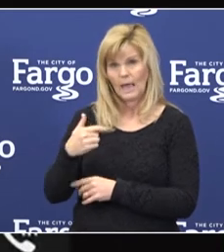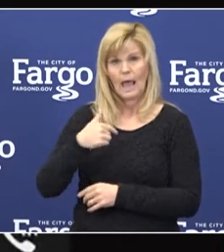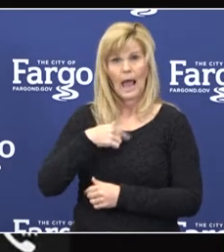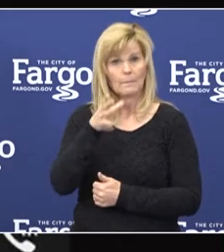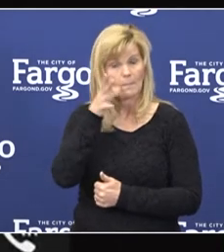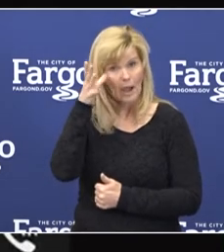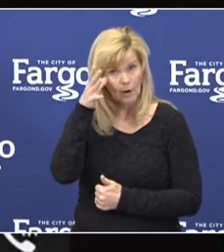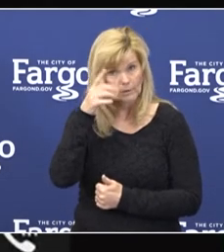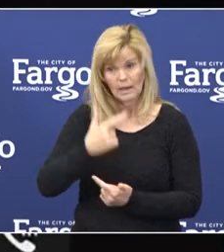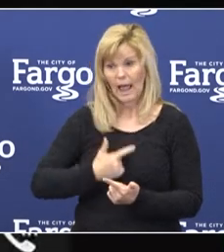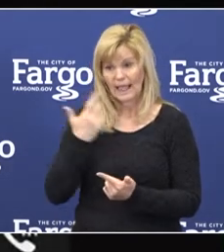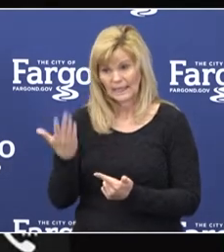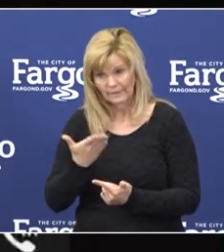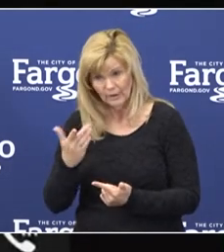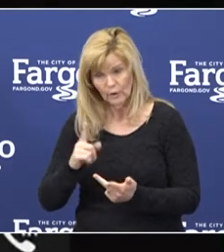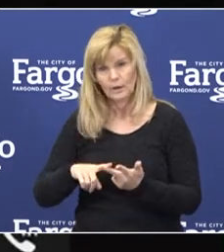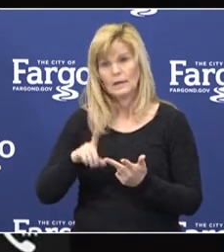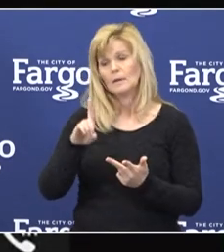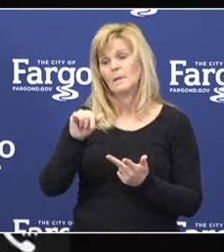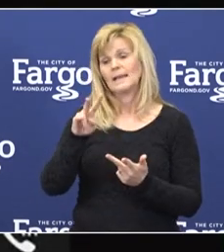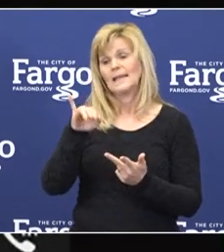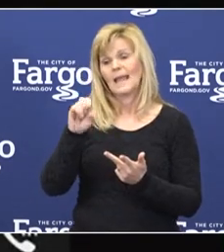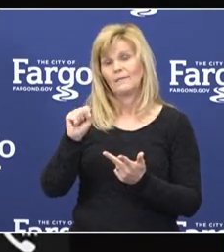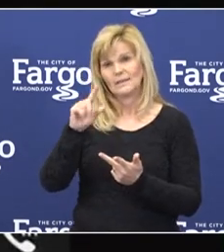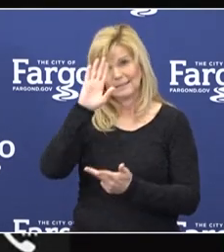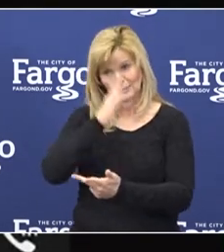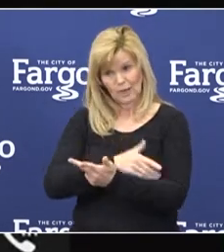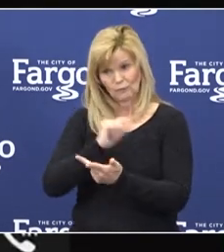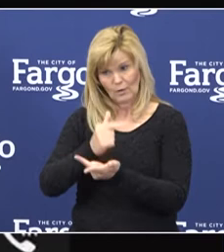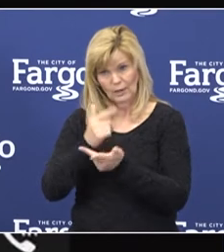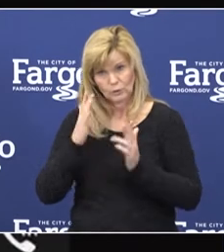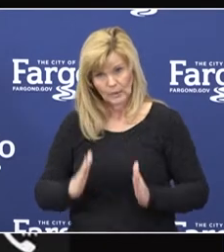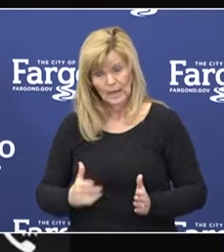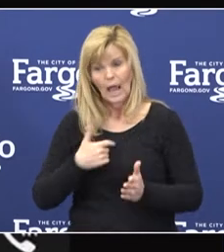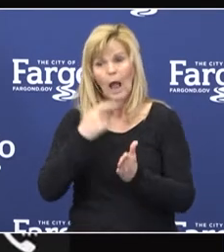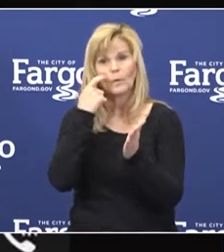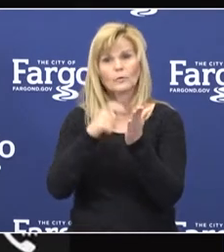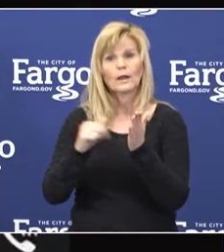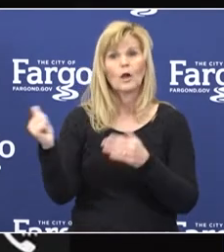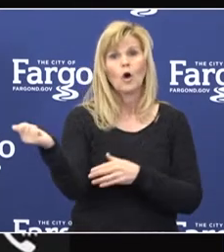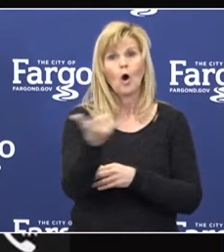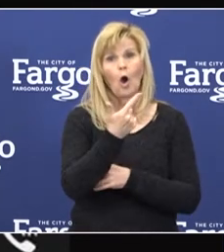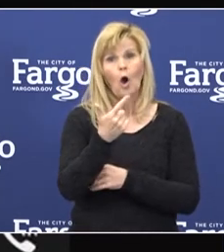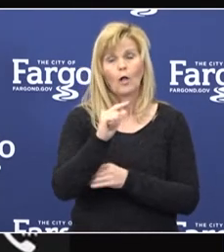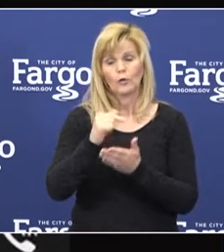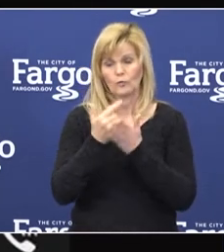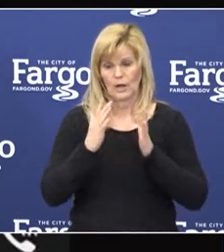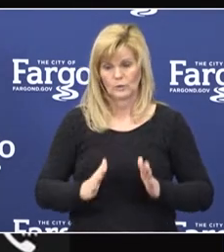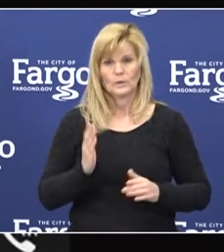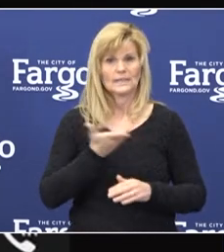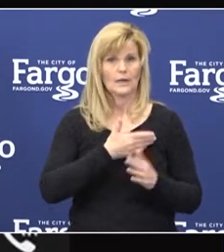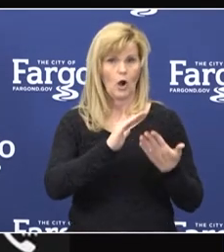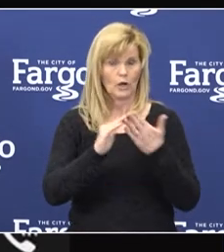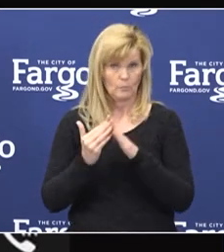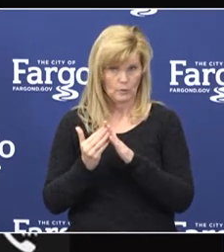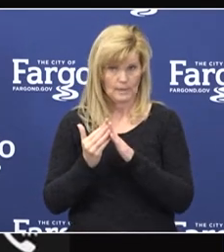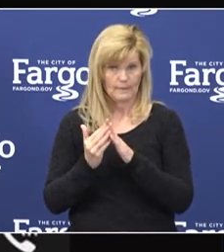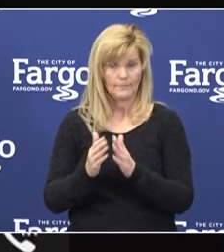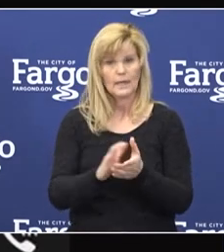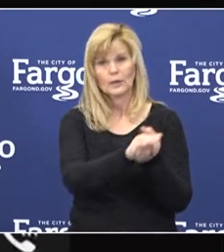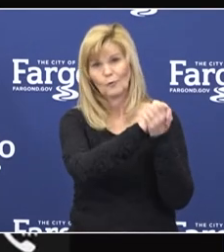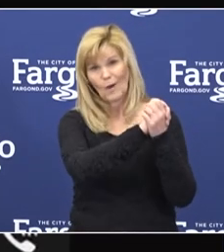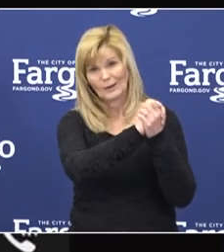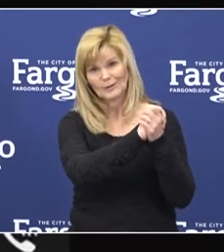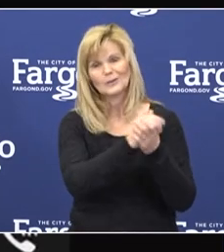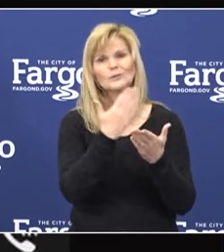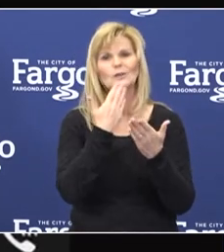of a Davies graduate, I would like to publicly recognize all of the 2020 graduates in our community. Congratulations and well